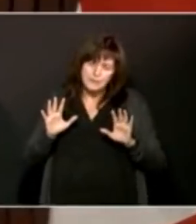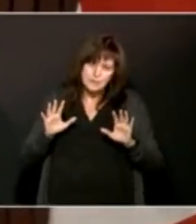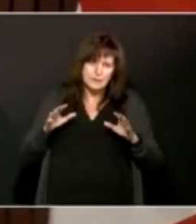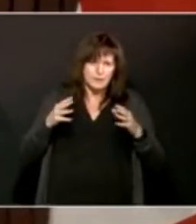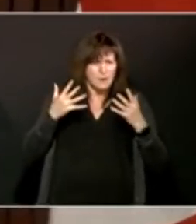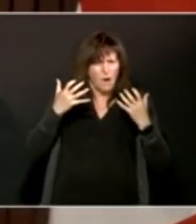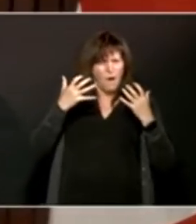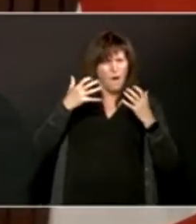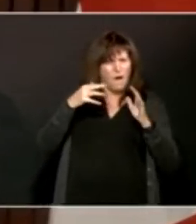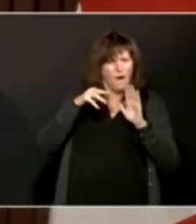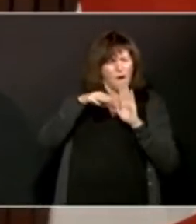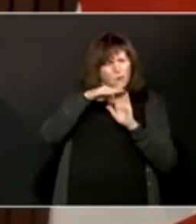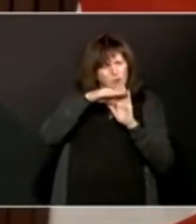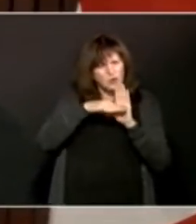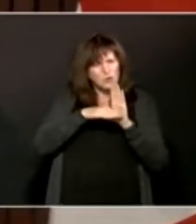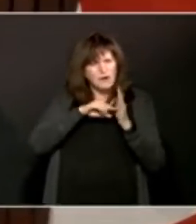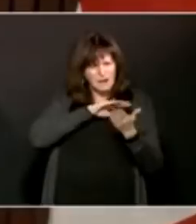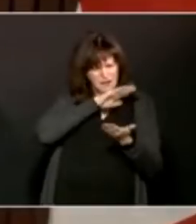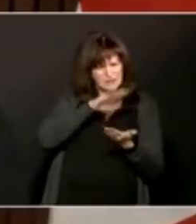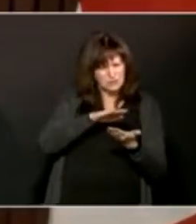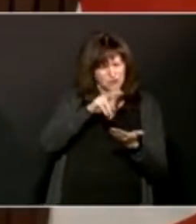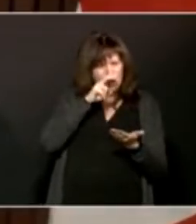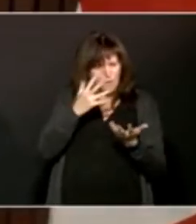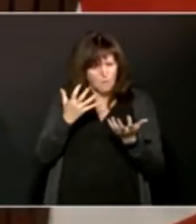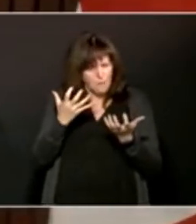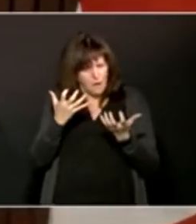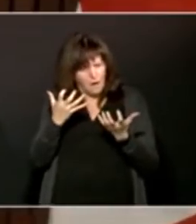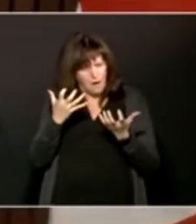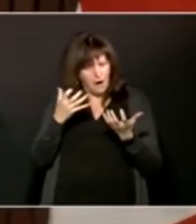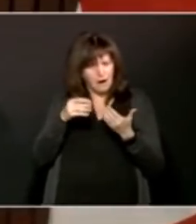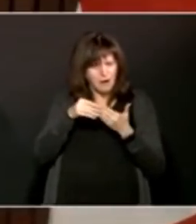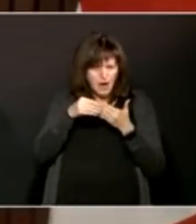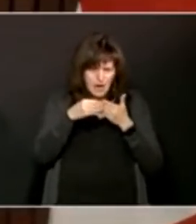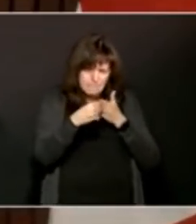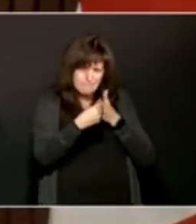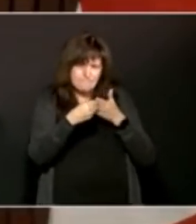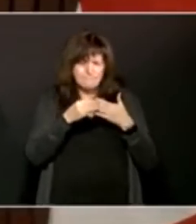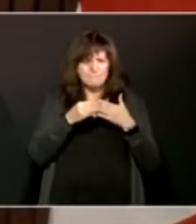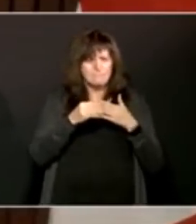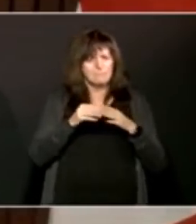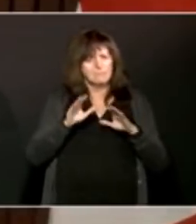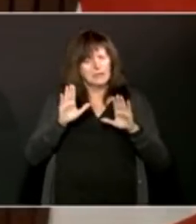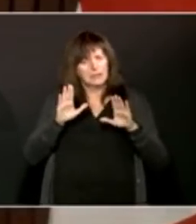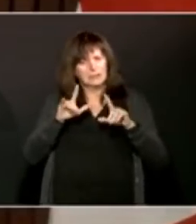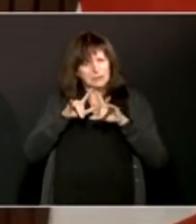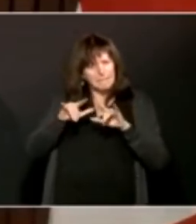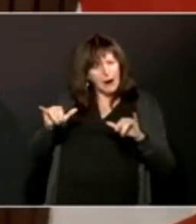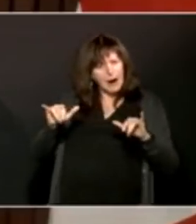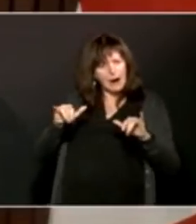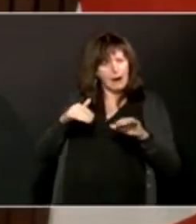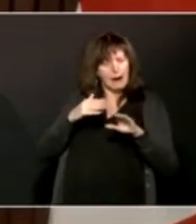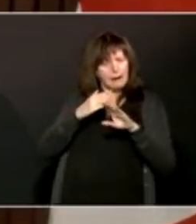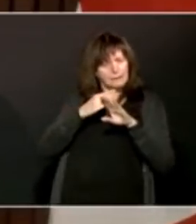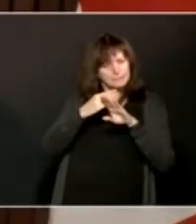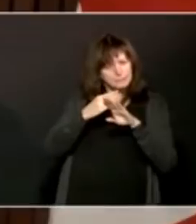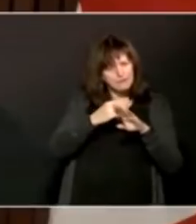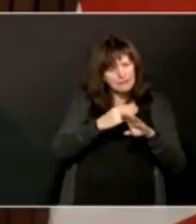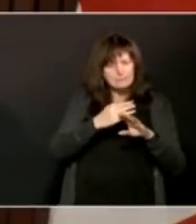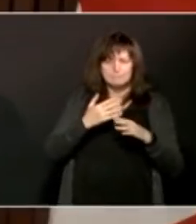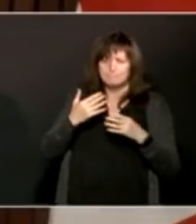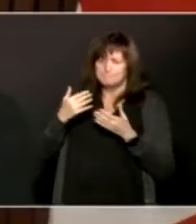as much as possible, but we also want to maintain prevention and protection of these very vulnerable people. So,